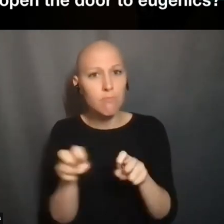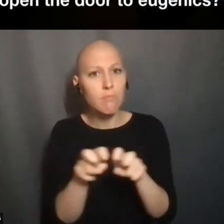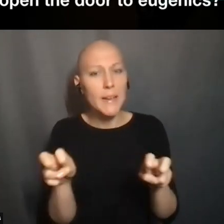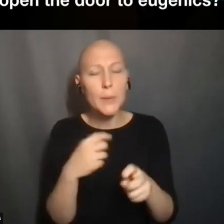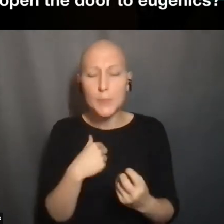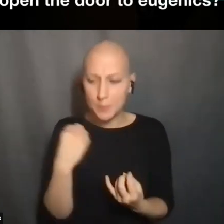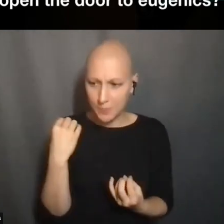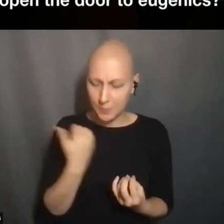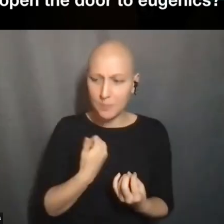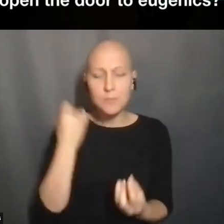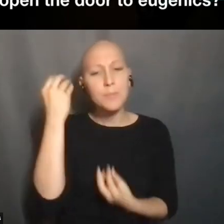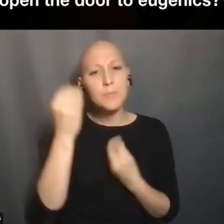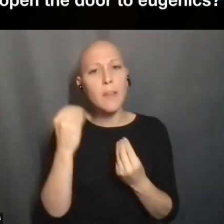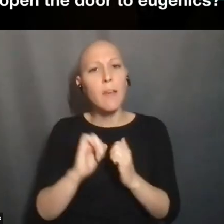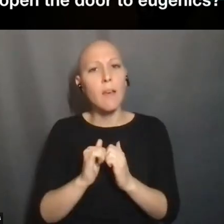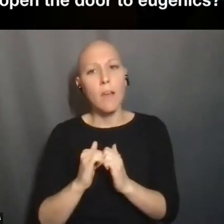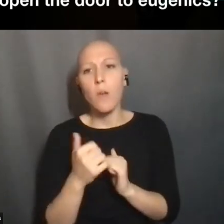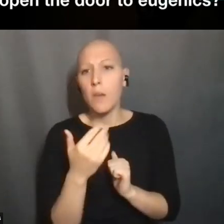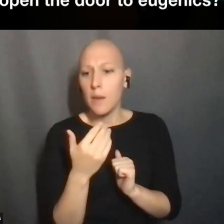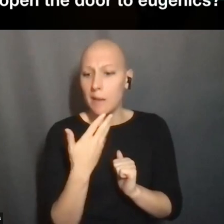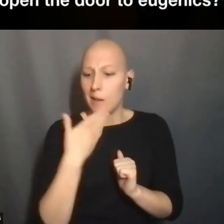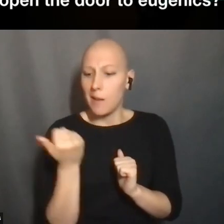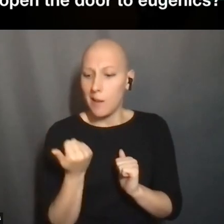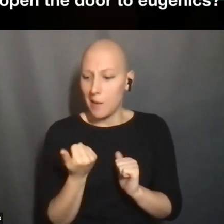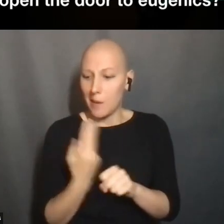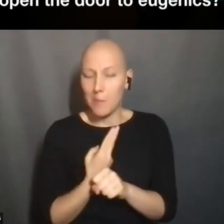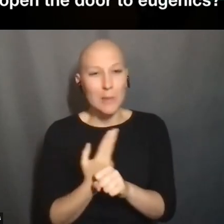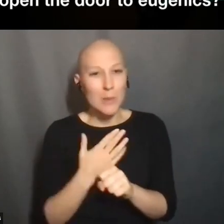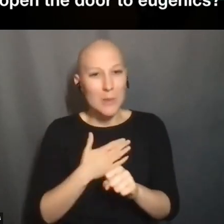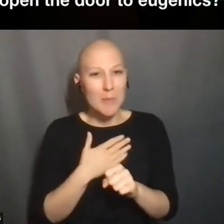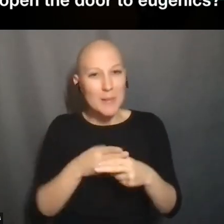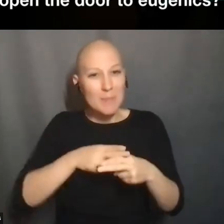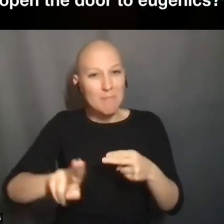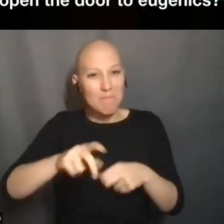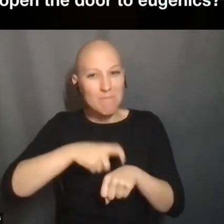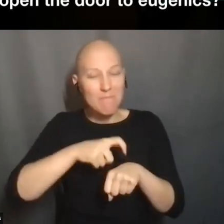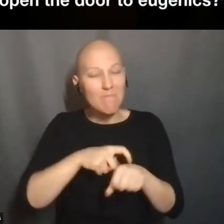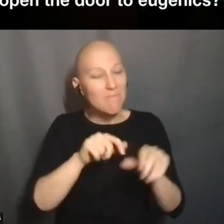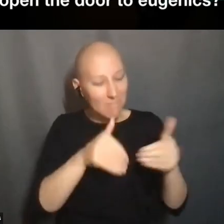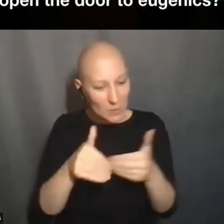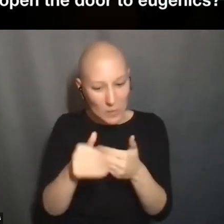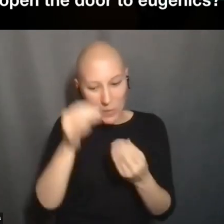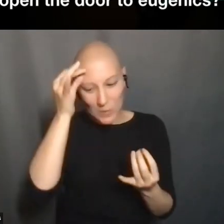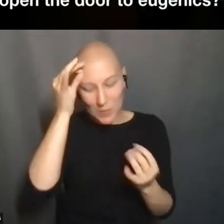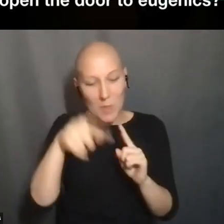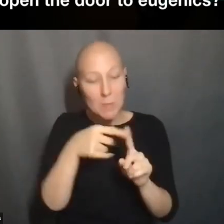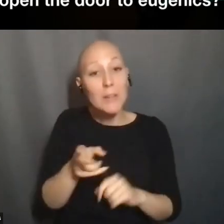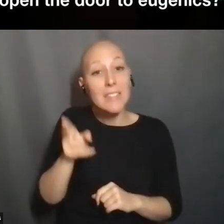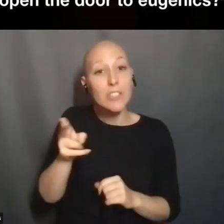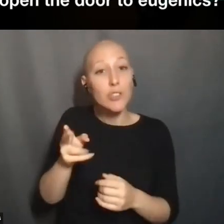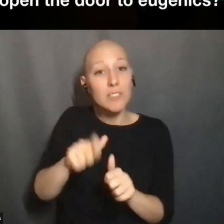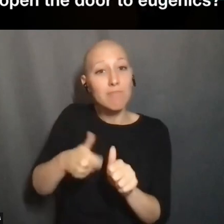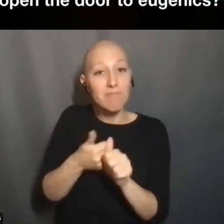BEST USE MY BRIEF TIME HERE THAT I HAVE TO INTRODUCE SOME THOUGHTS ABOUT THE HISTORY OF EUGENICS AND ITS